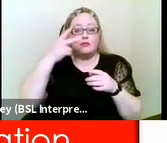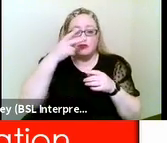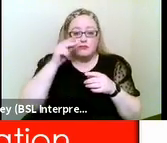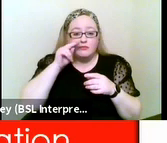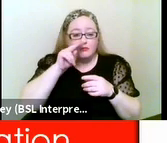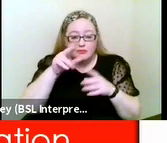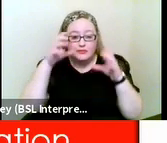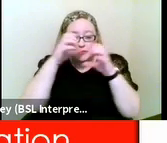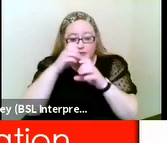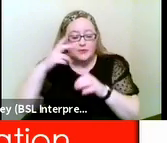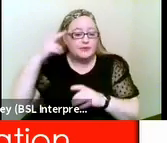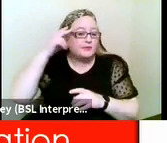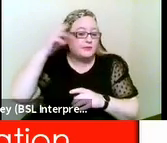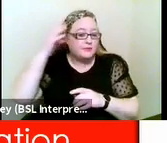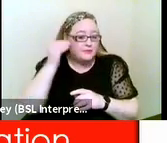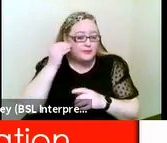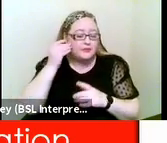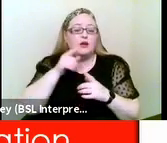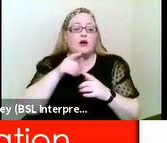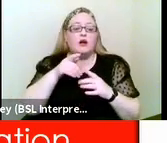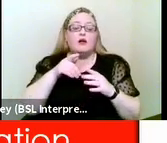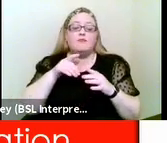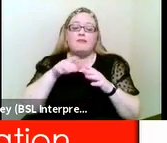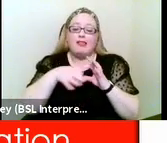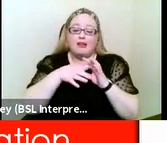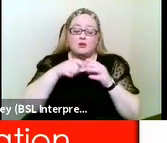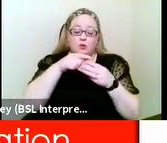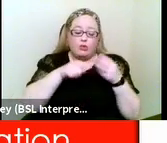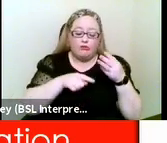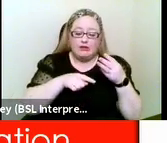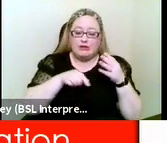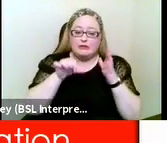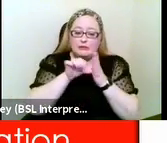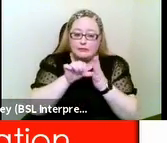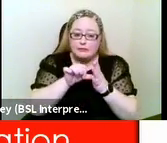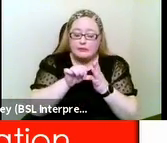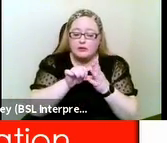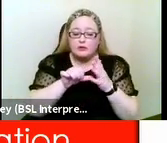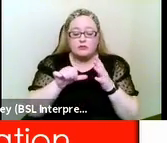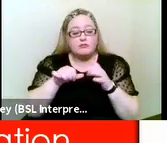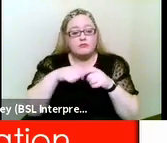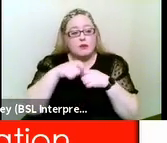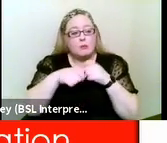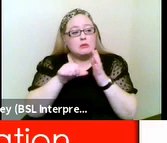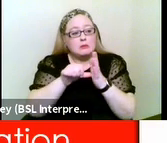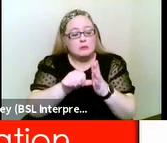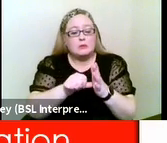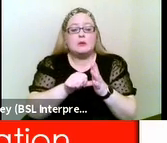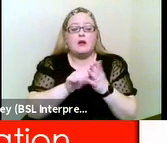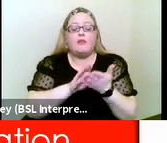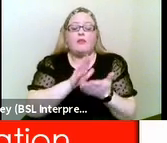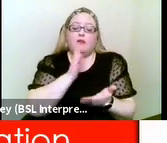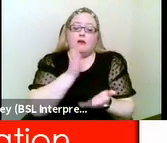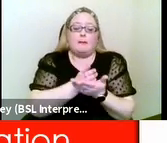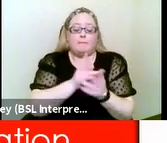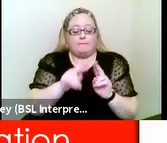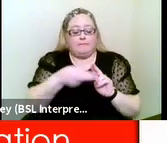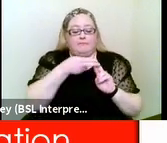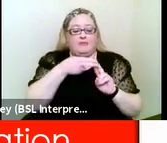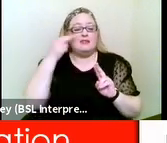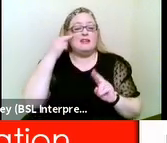is considered deafblind no reference to medical assessment or having to reach certain